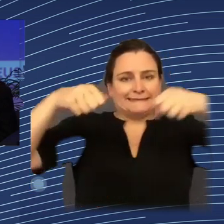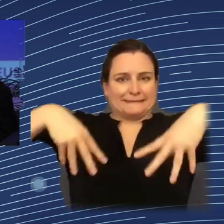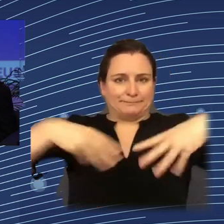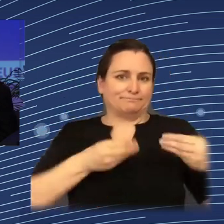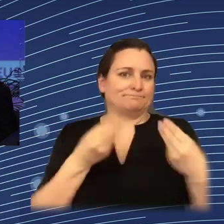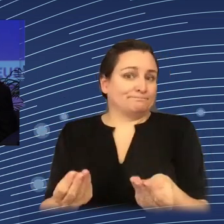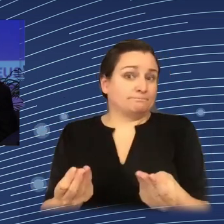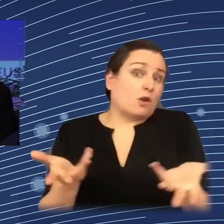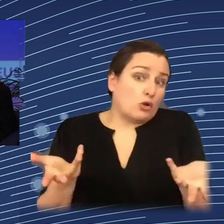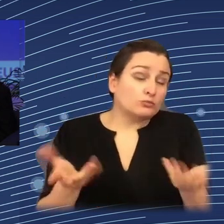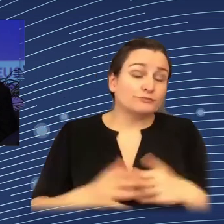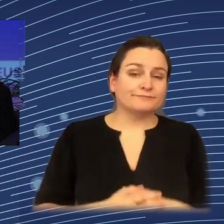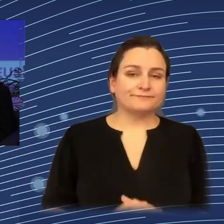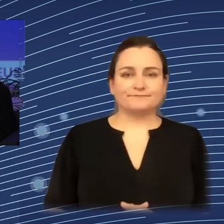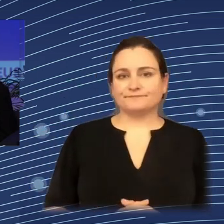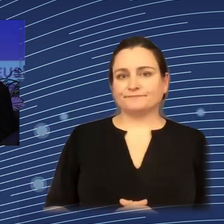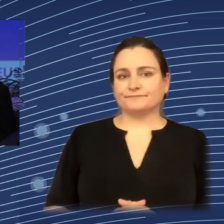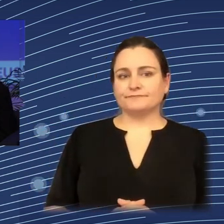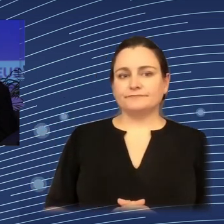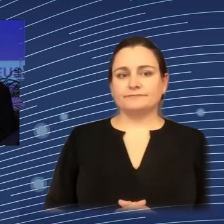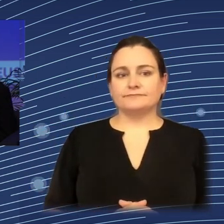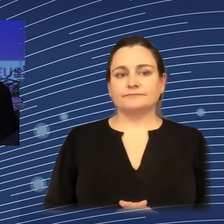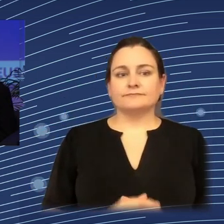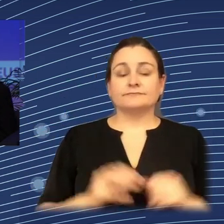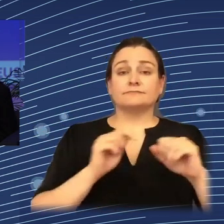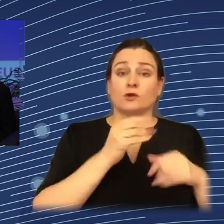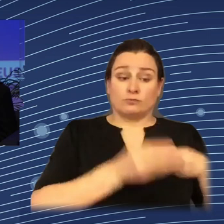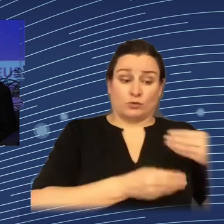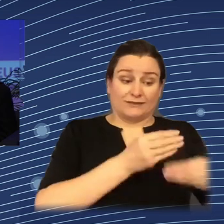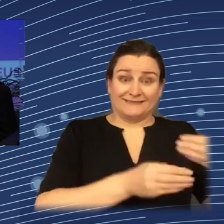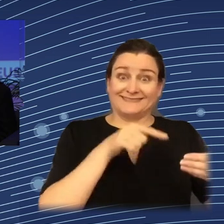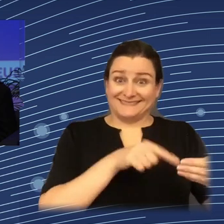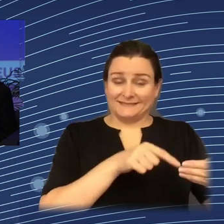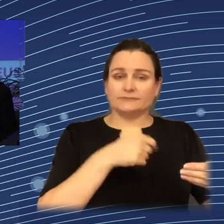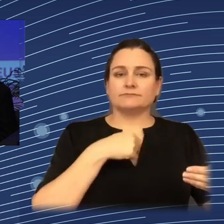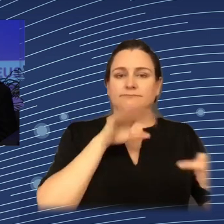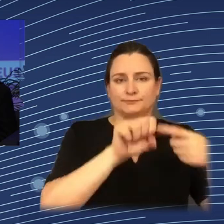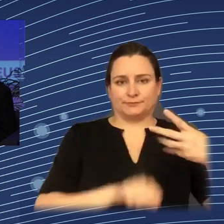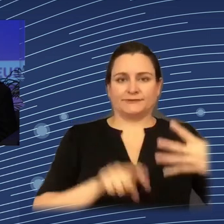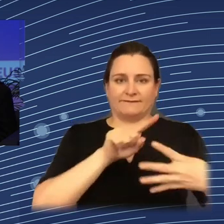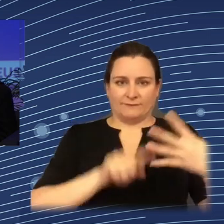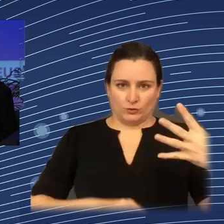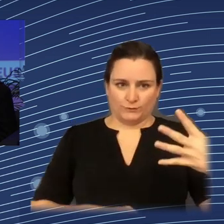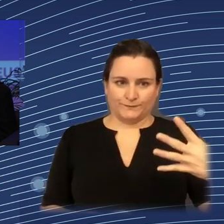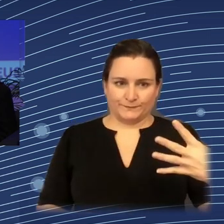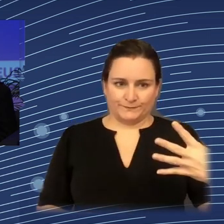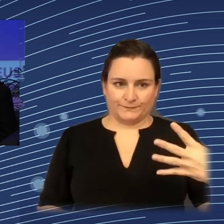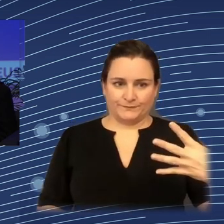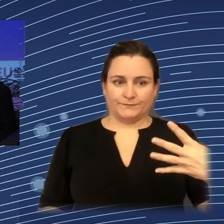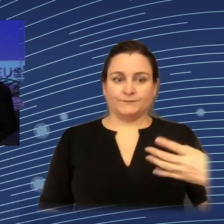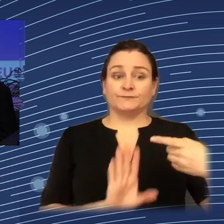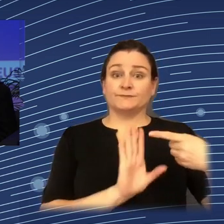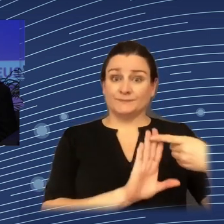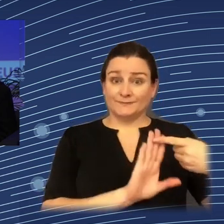process, we can highlight the four main advantages of design. The first advantage is certainly human centricity.